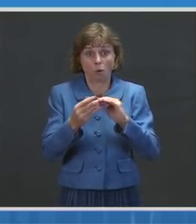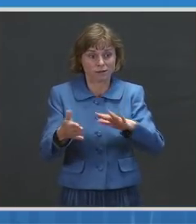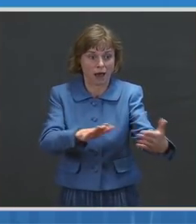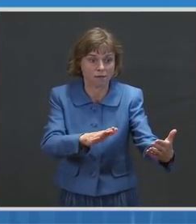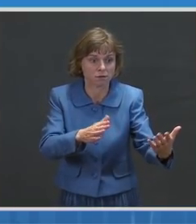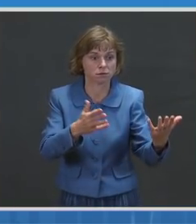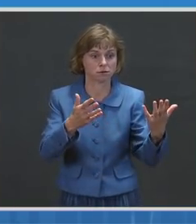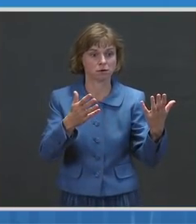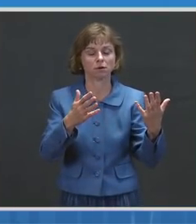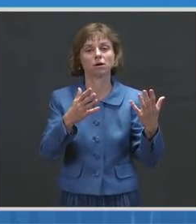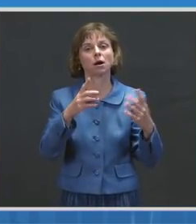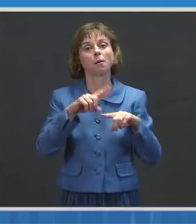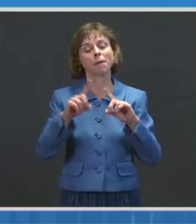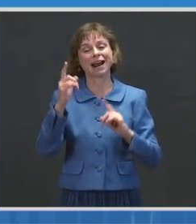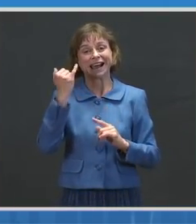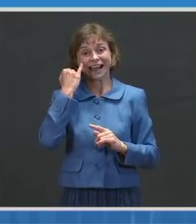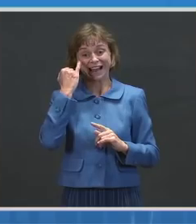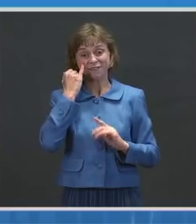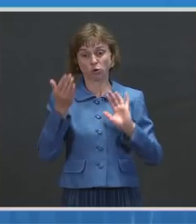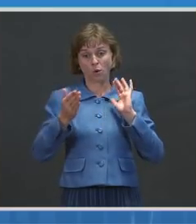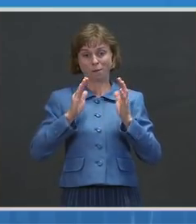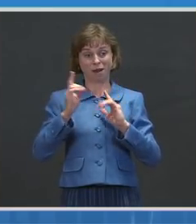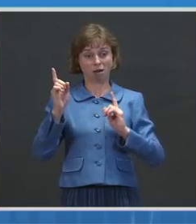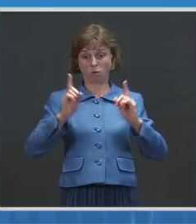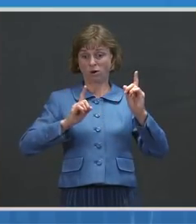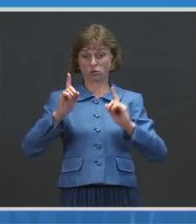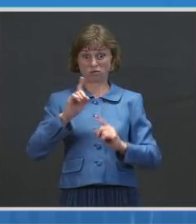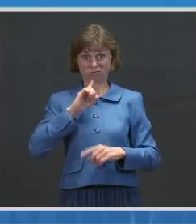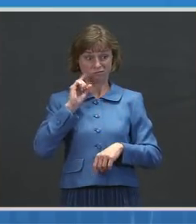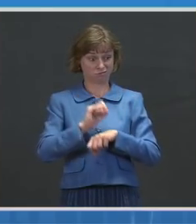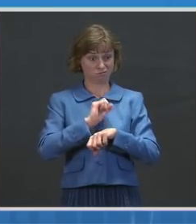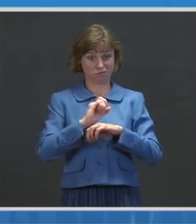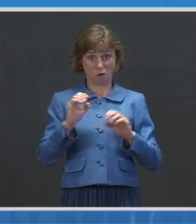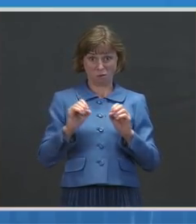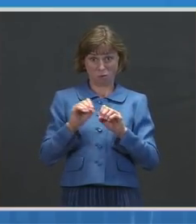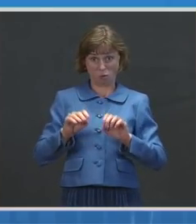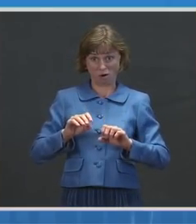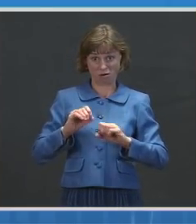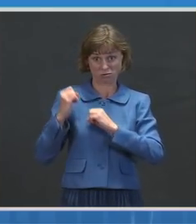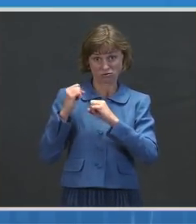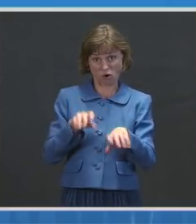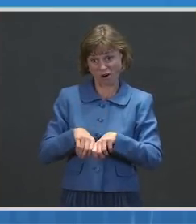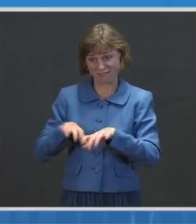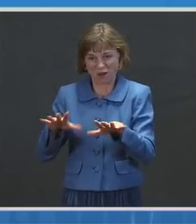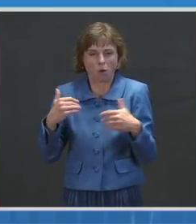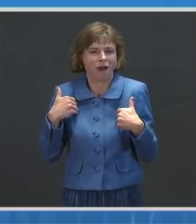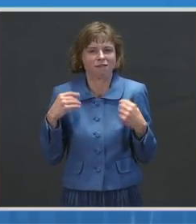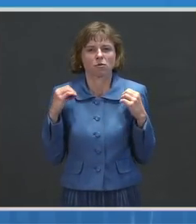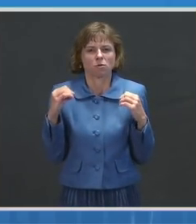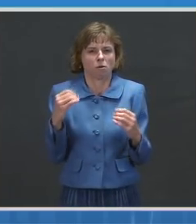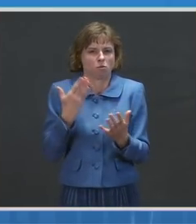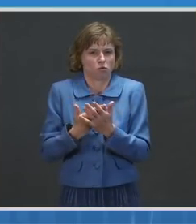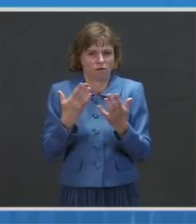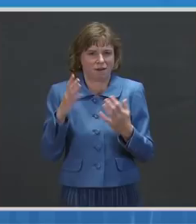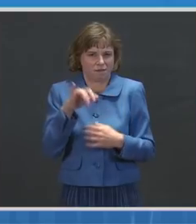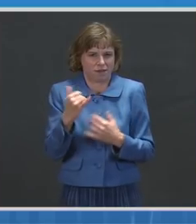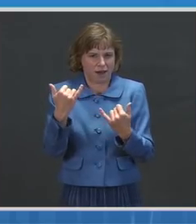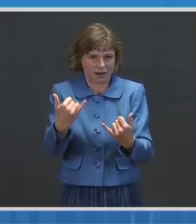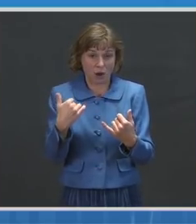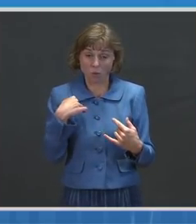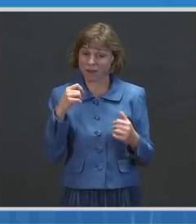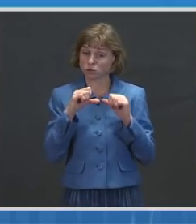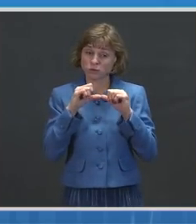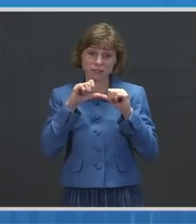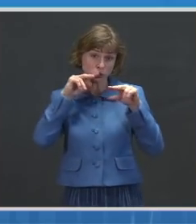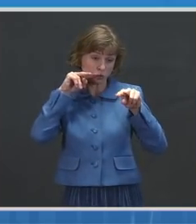not it is truly more virulent, right now we don't have any indication that that's the case here. And we'll just have to continue to observe,